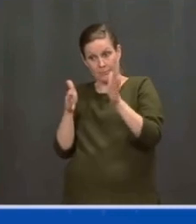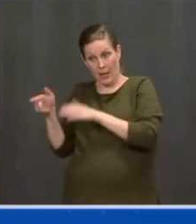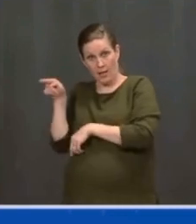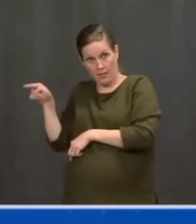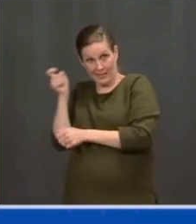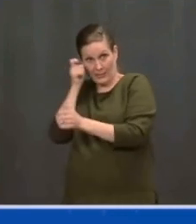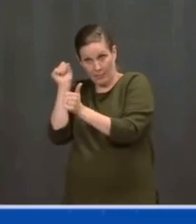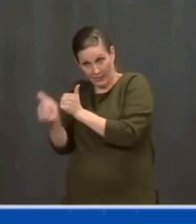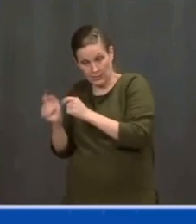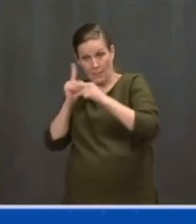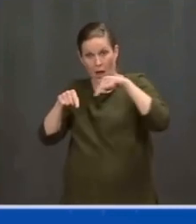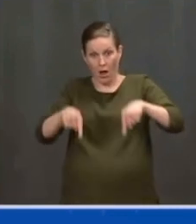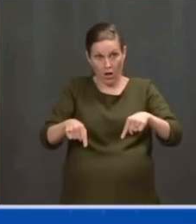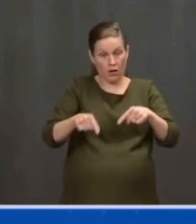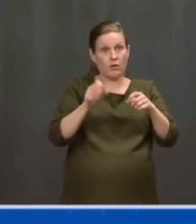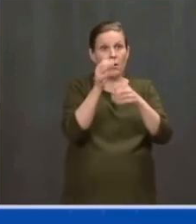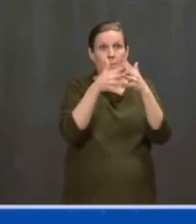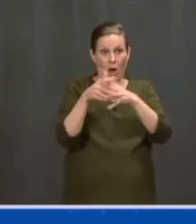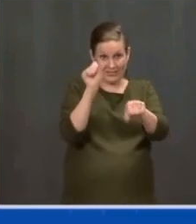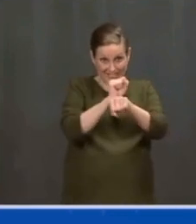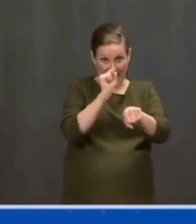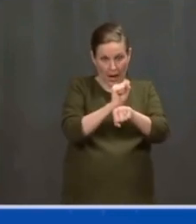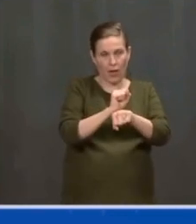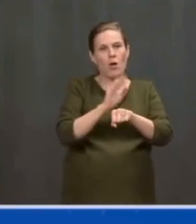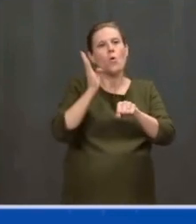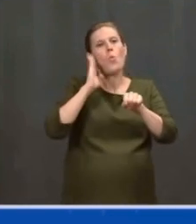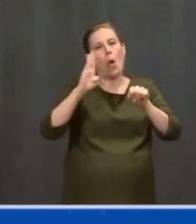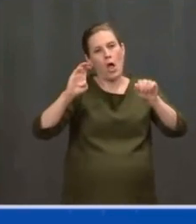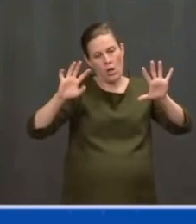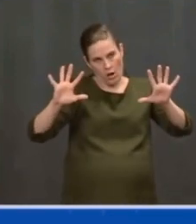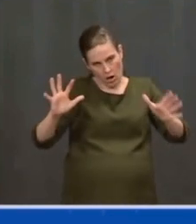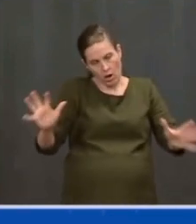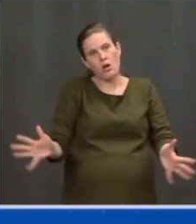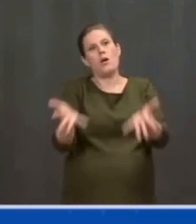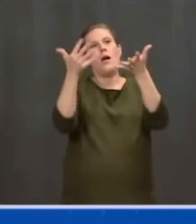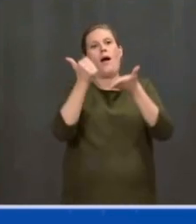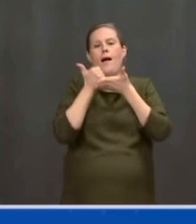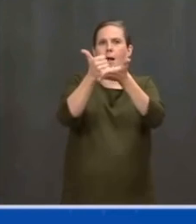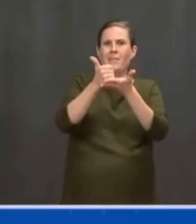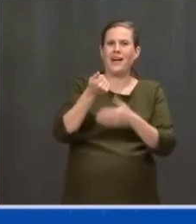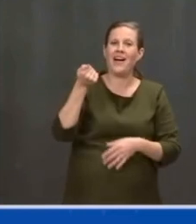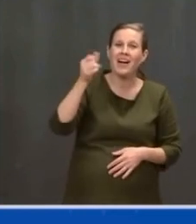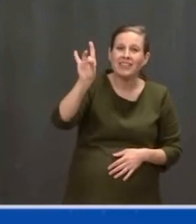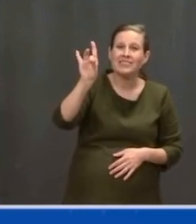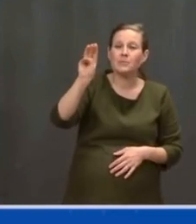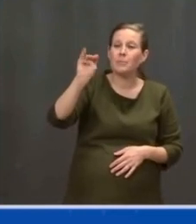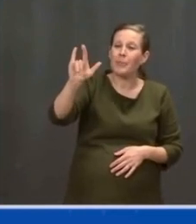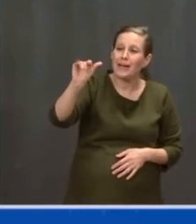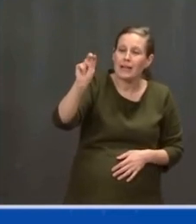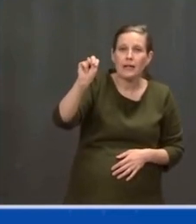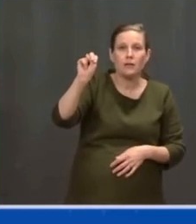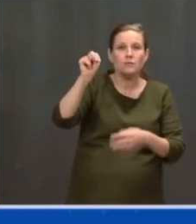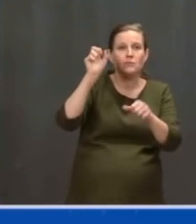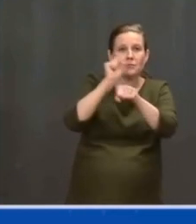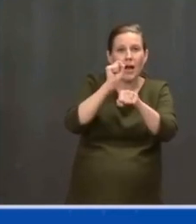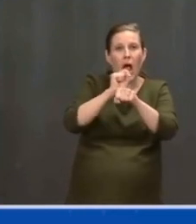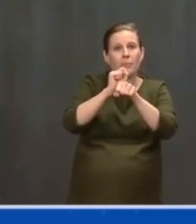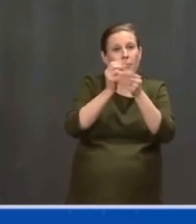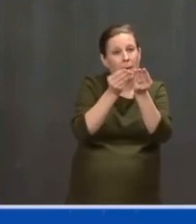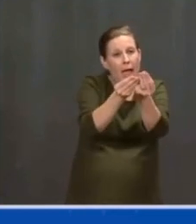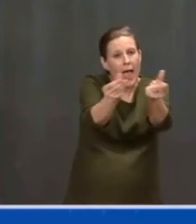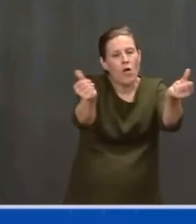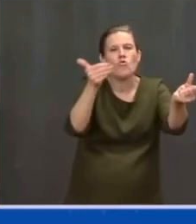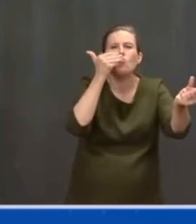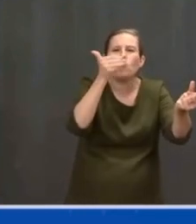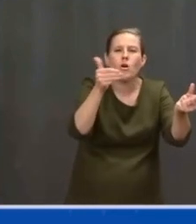estimated by some Wall Street outfits that have 18 million jobs over four years. Good-paying jobs. It also works to